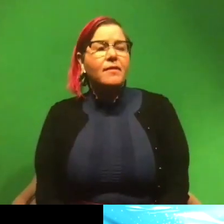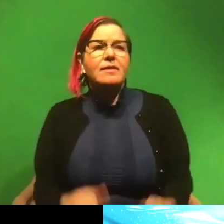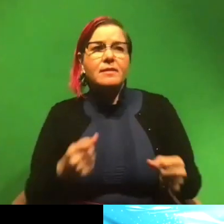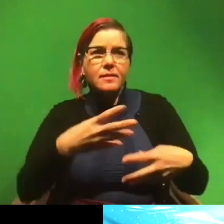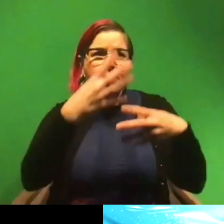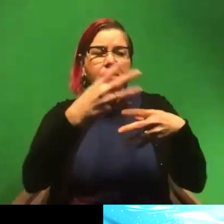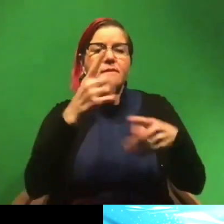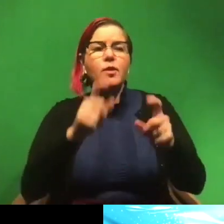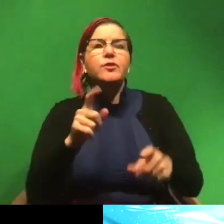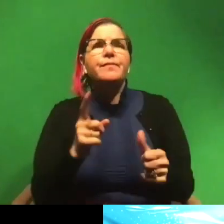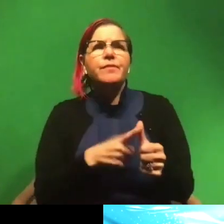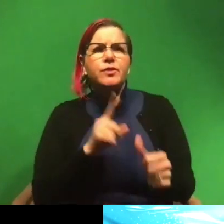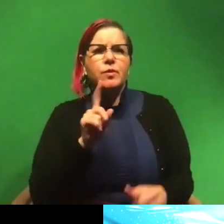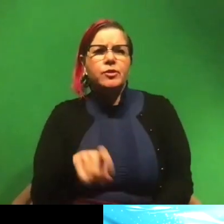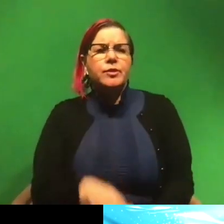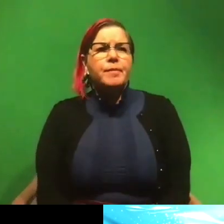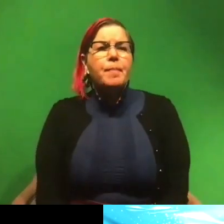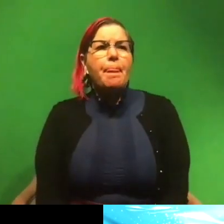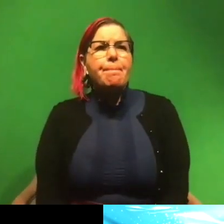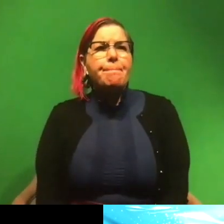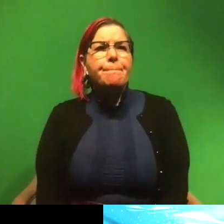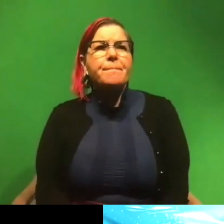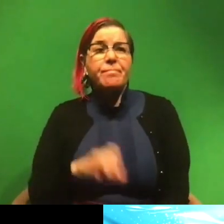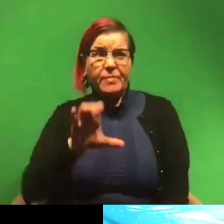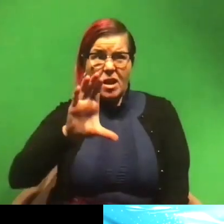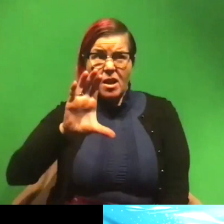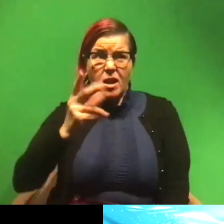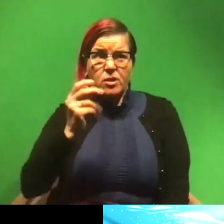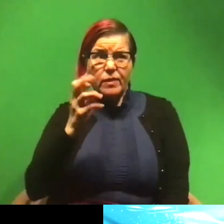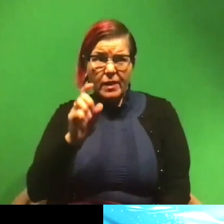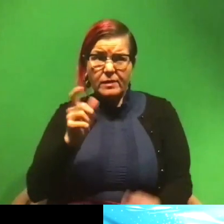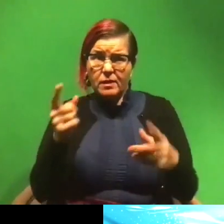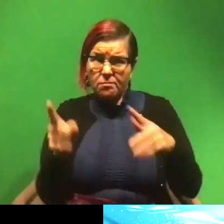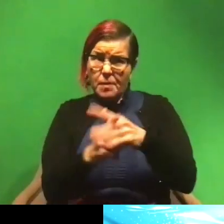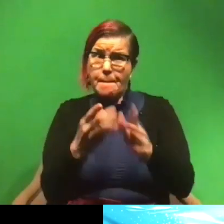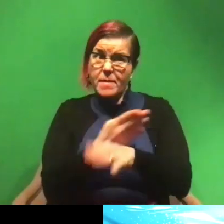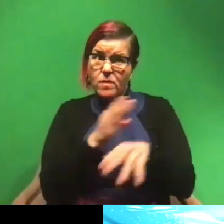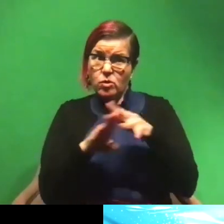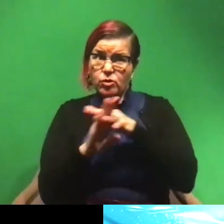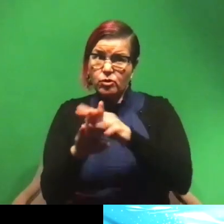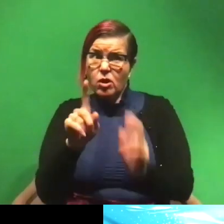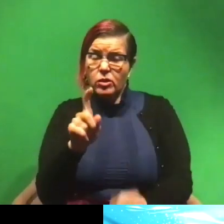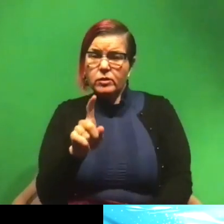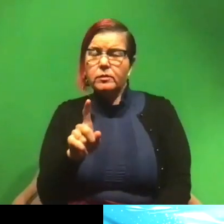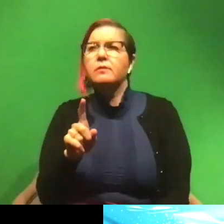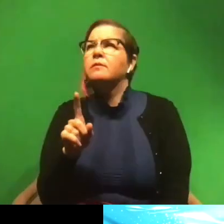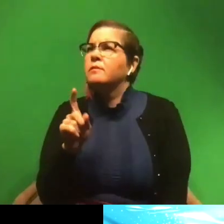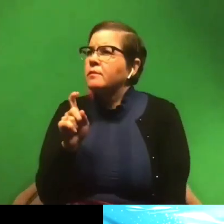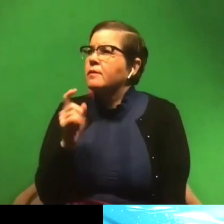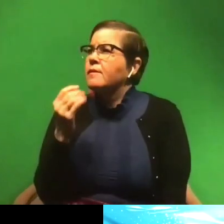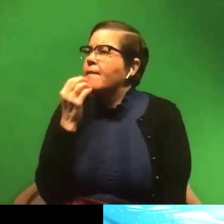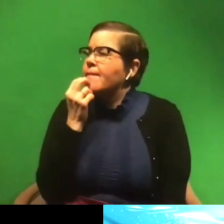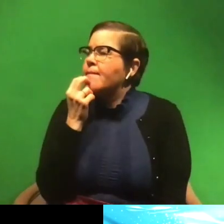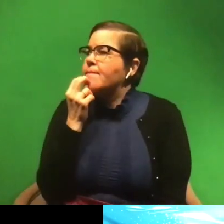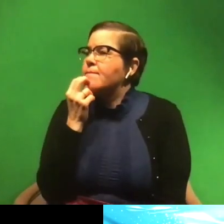questions here. The first question is, were there chondrichthians before sharks? Were there chondrichthians before sharks?